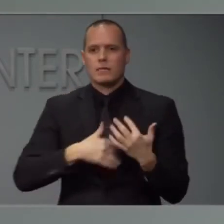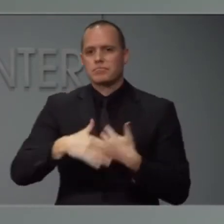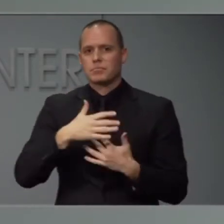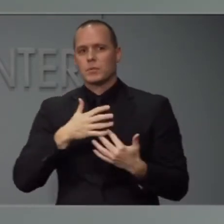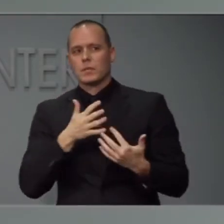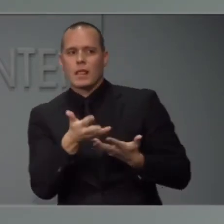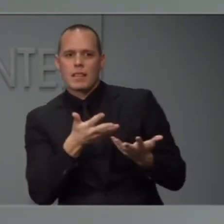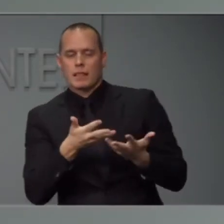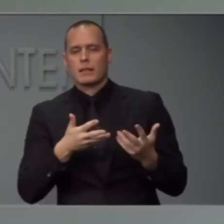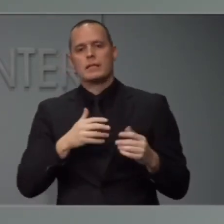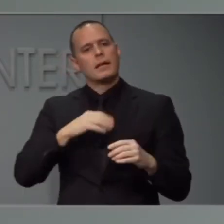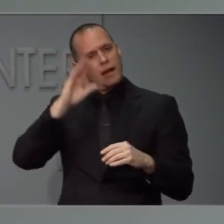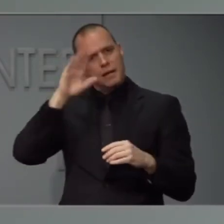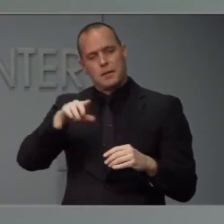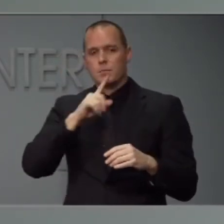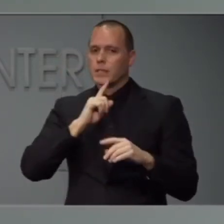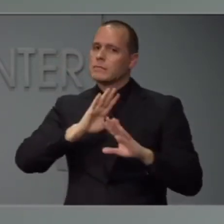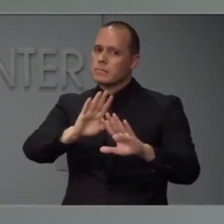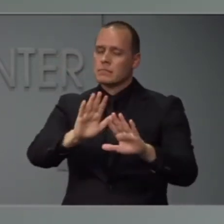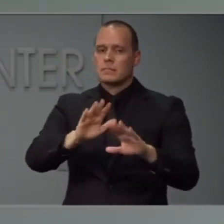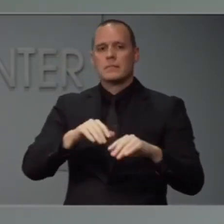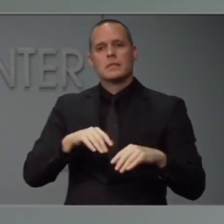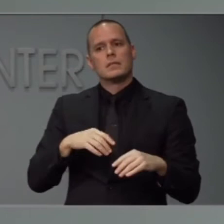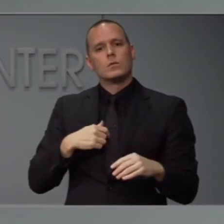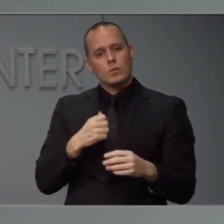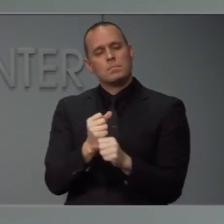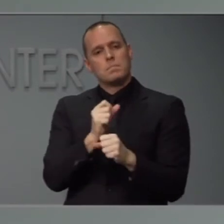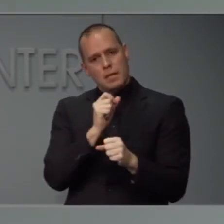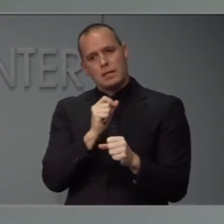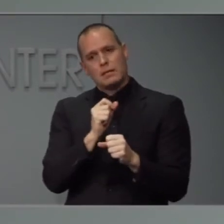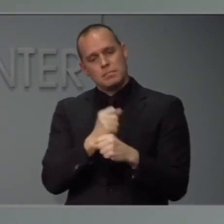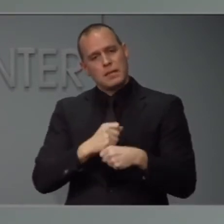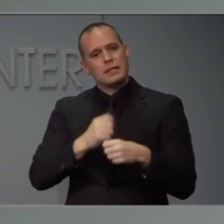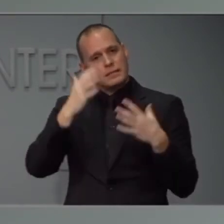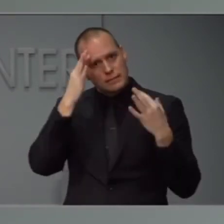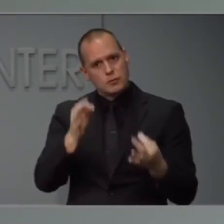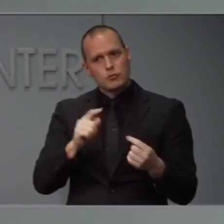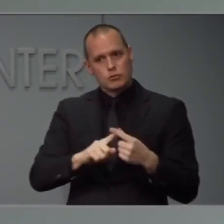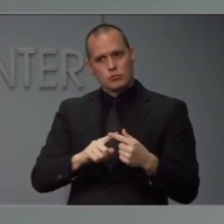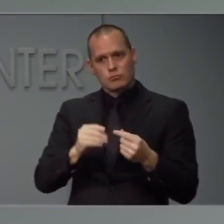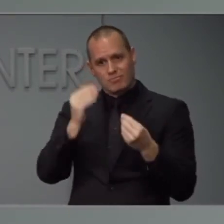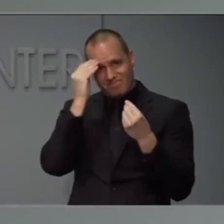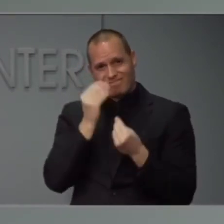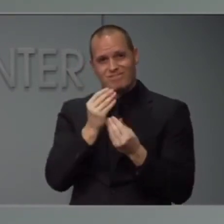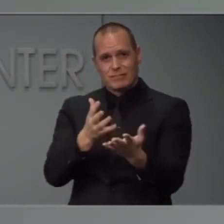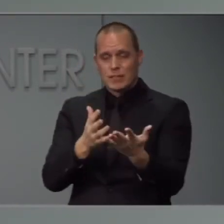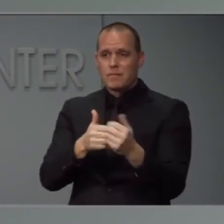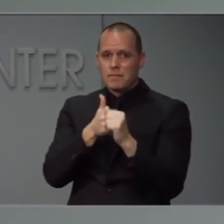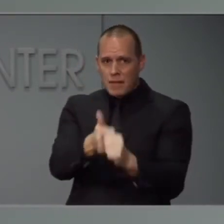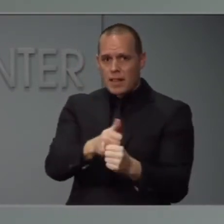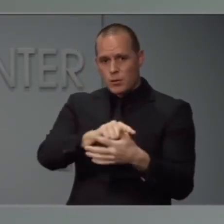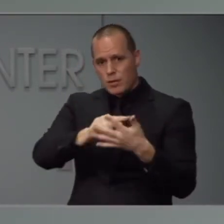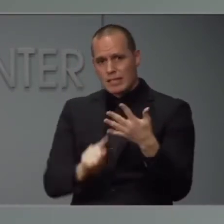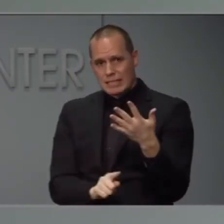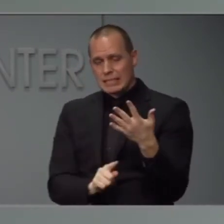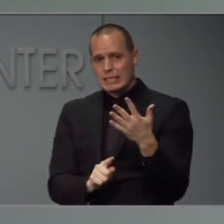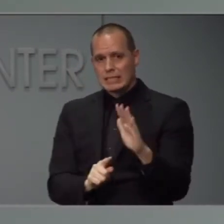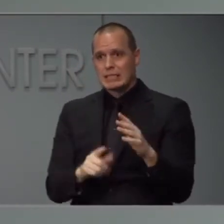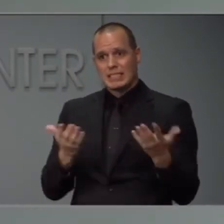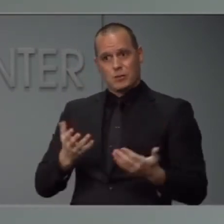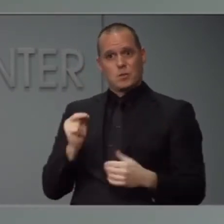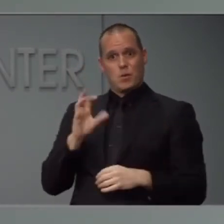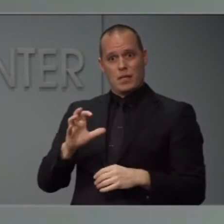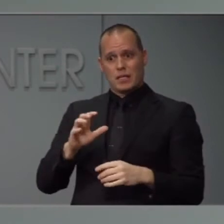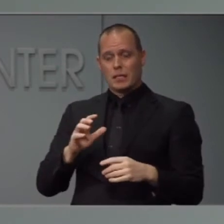that we're making prudent decisions as we go forward and trying to tailor our interventions to what's happening here in North Carolina. The more we